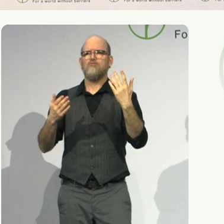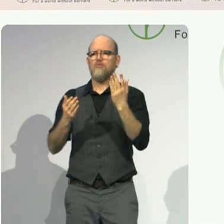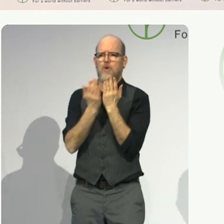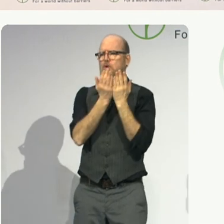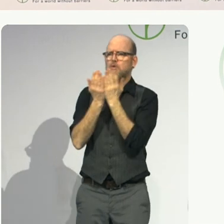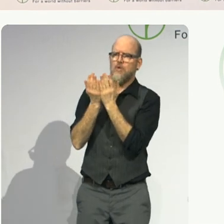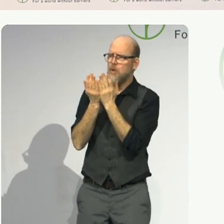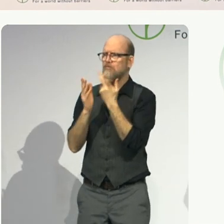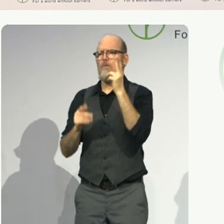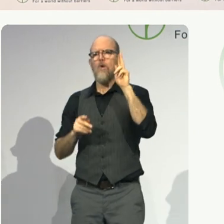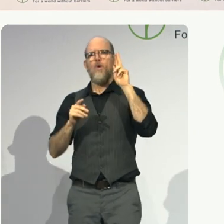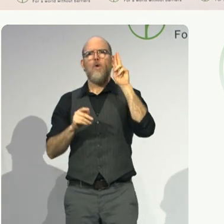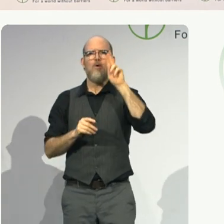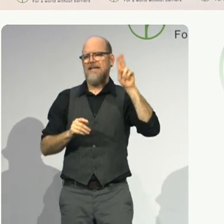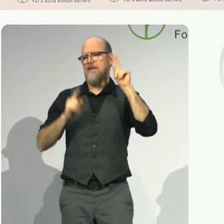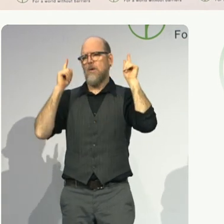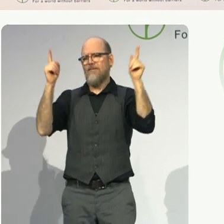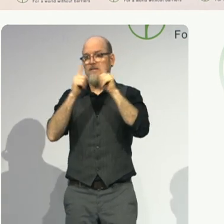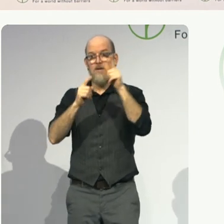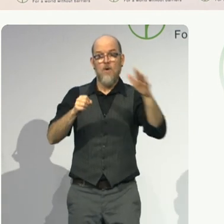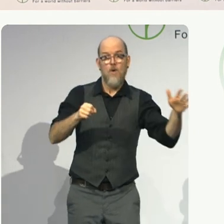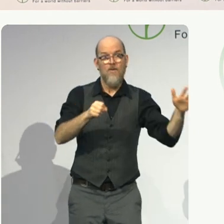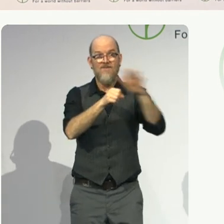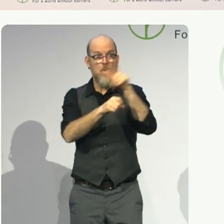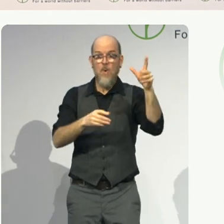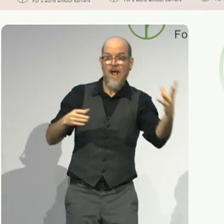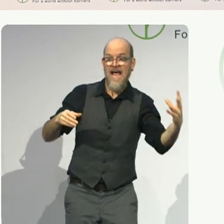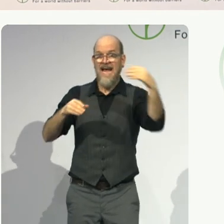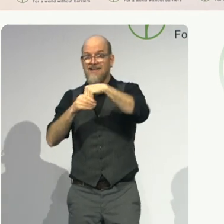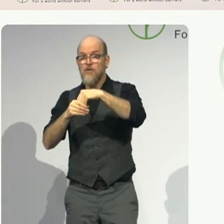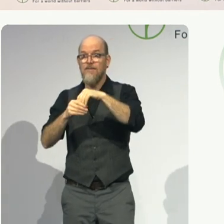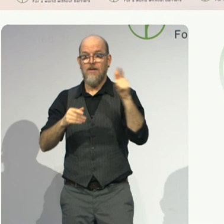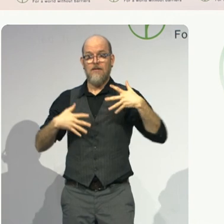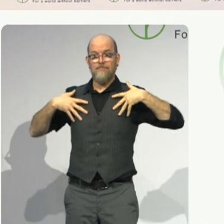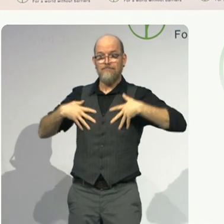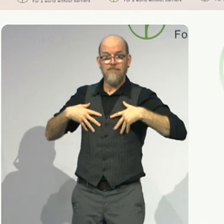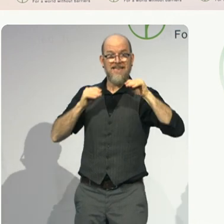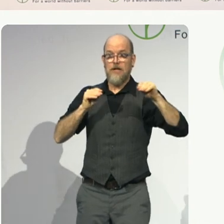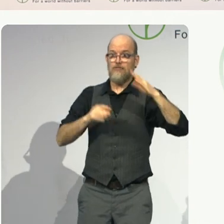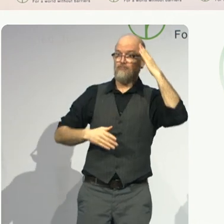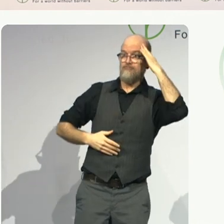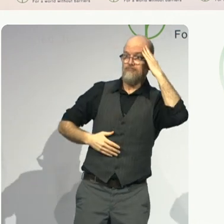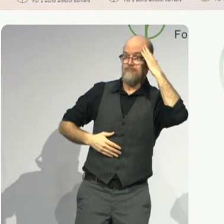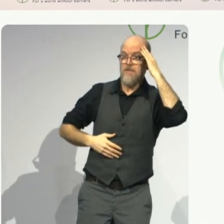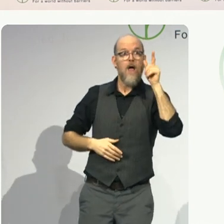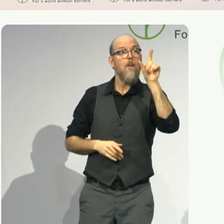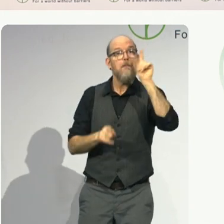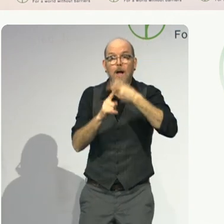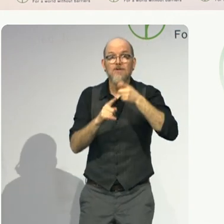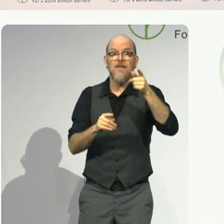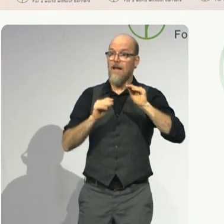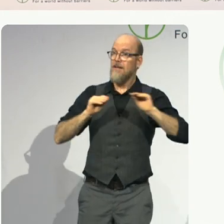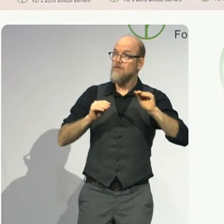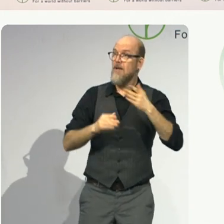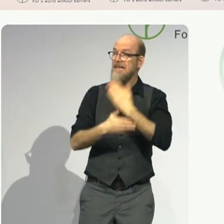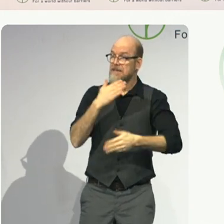truly places of full inclusion and equality for teachers, for faculty with disabilities. When children graduate,